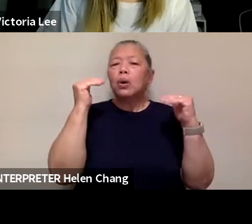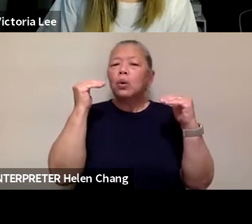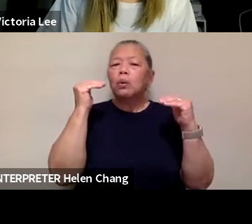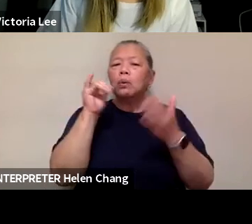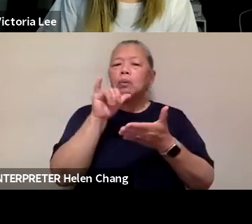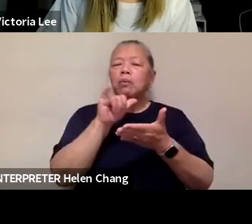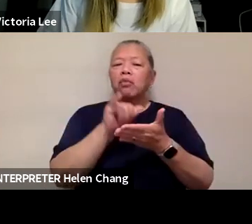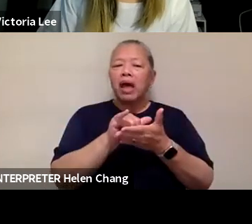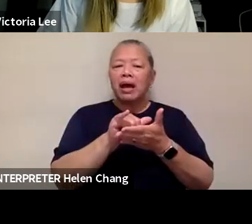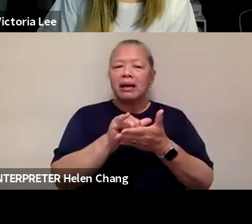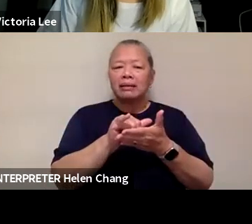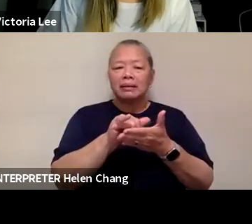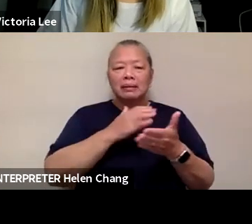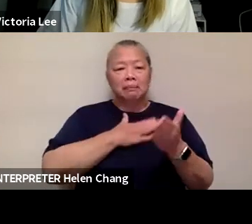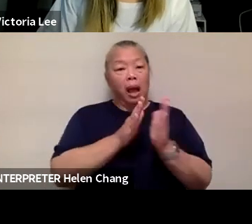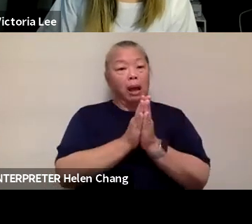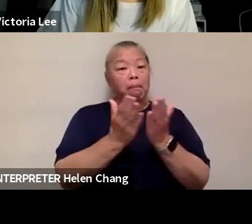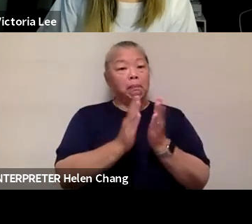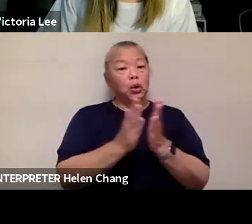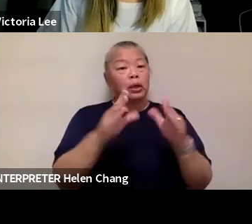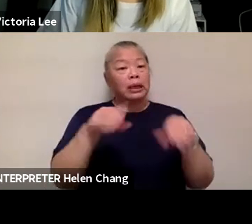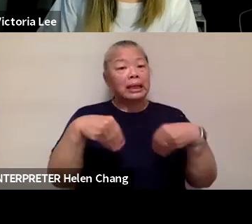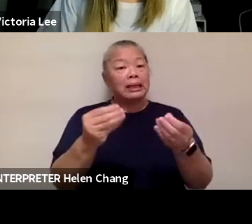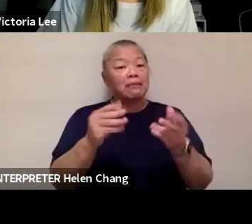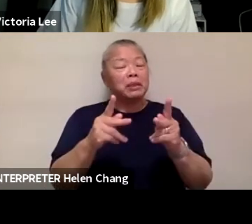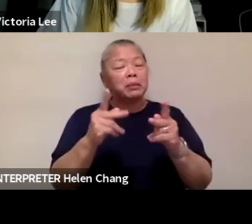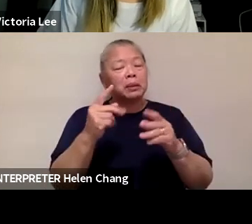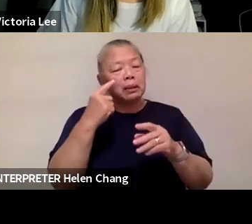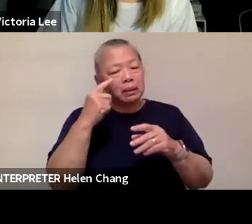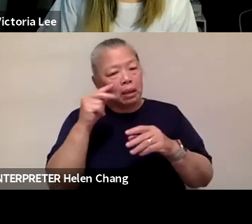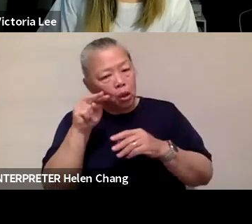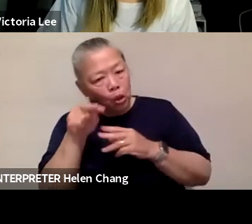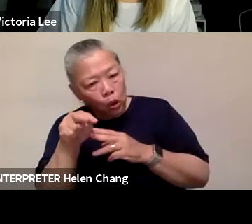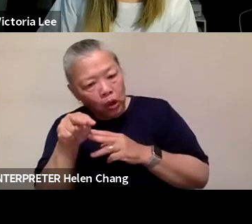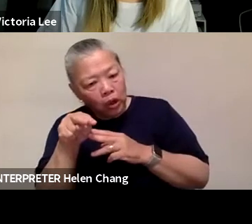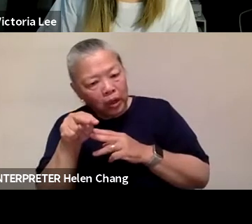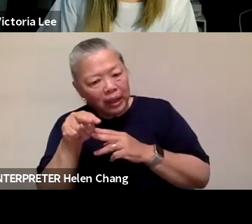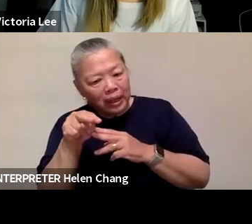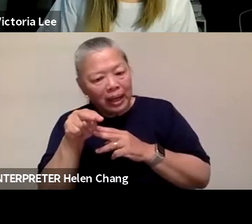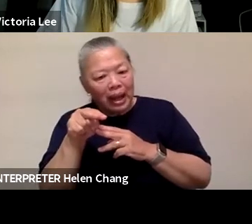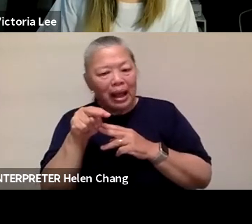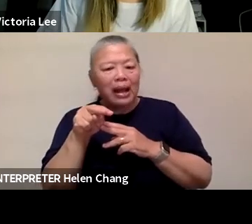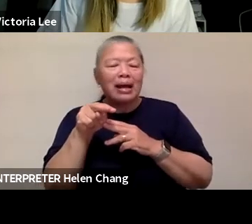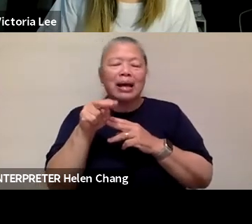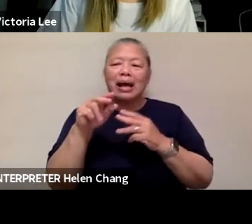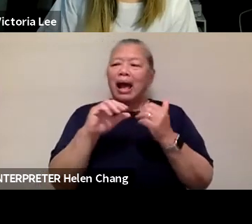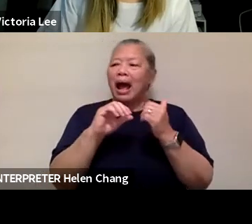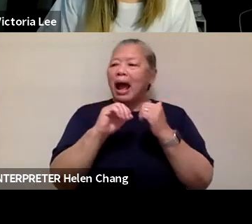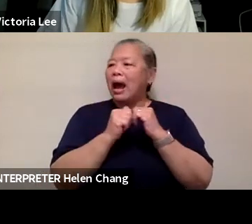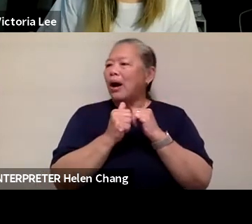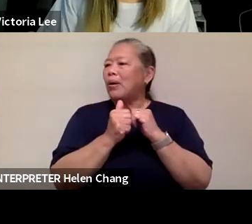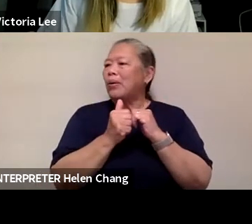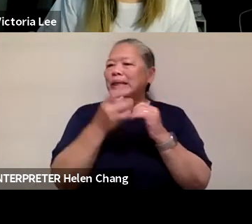the book can just be a glimpse into really how, how, how and how, how, how